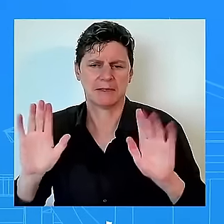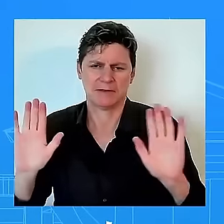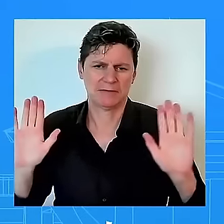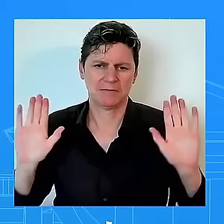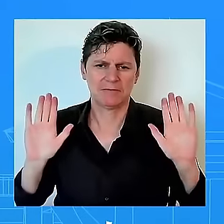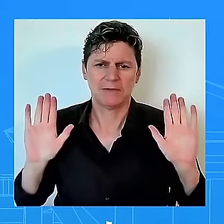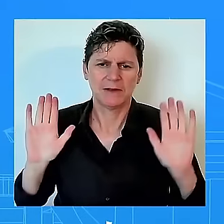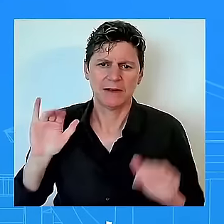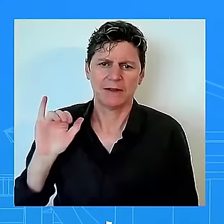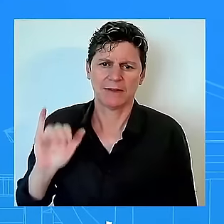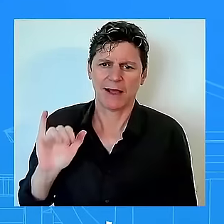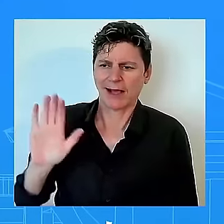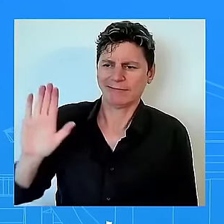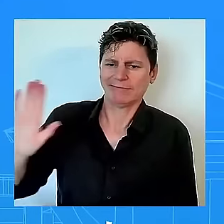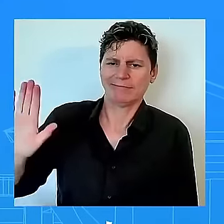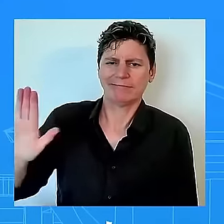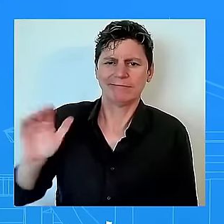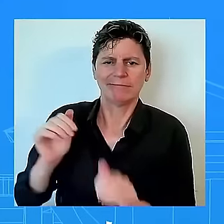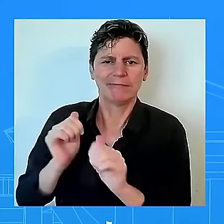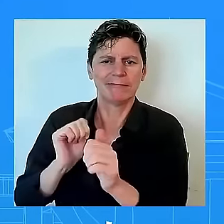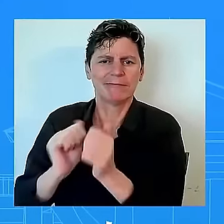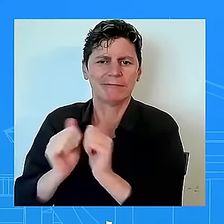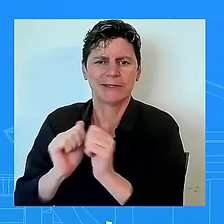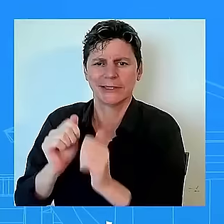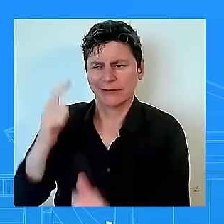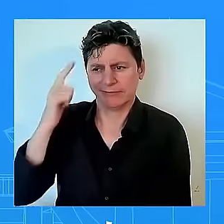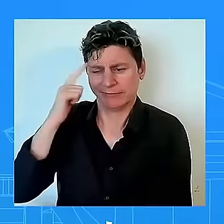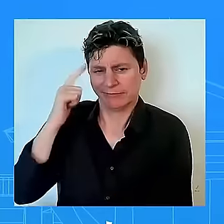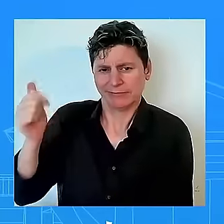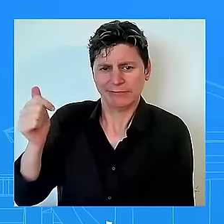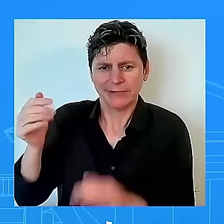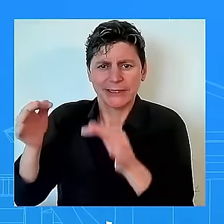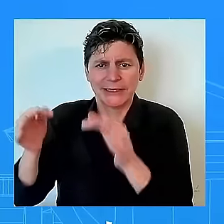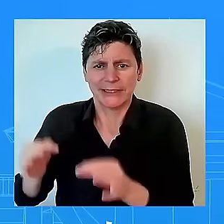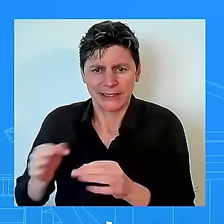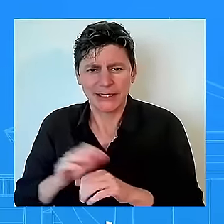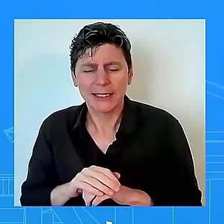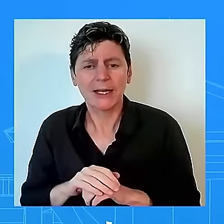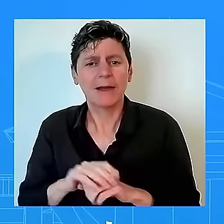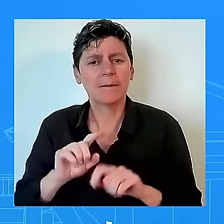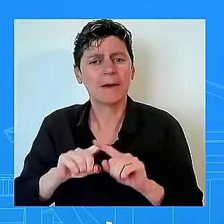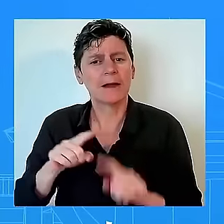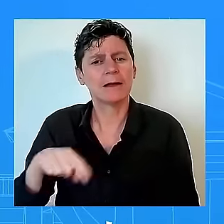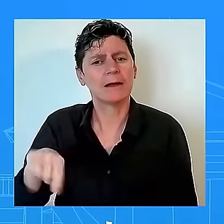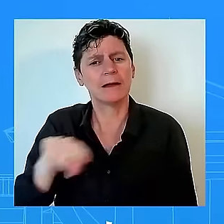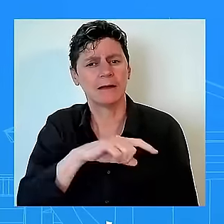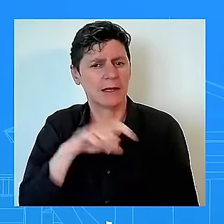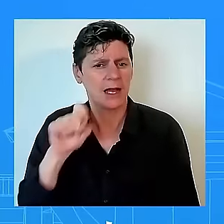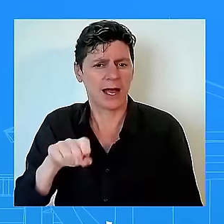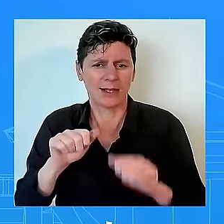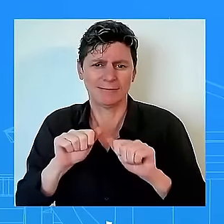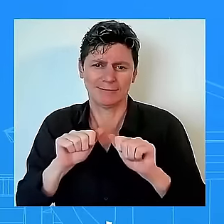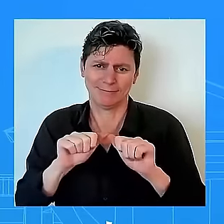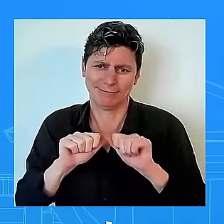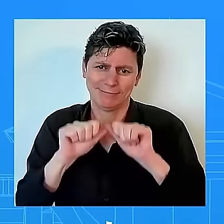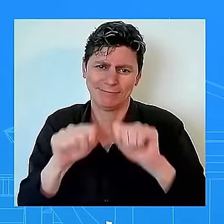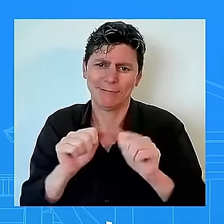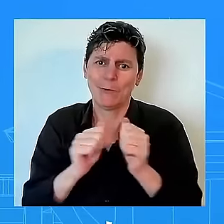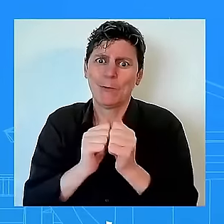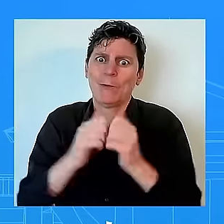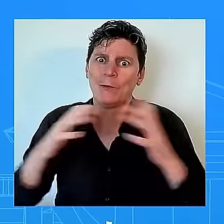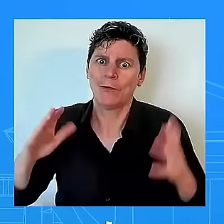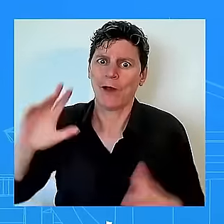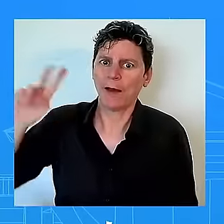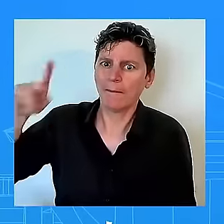top talk about how and want to do this without getting into politics right uh about today being voter registration day and the importance uh